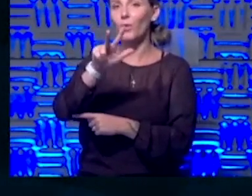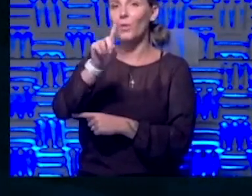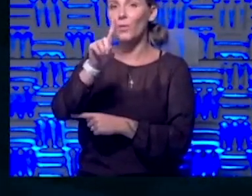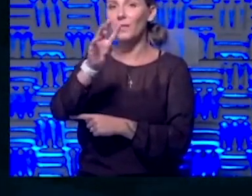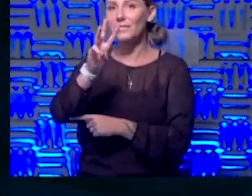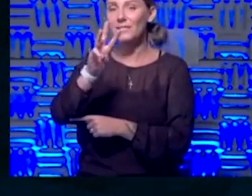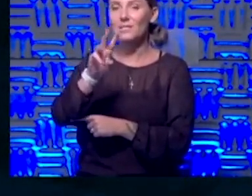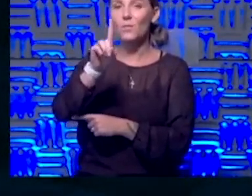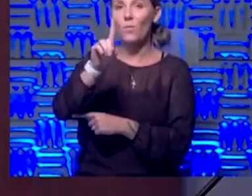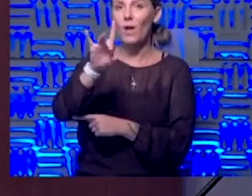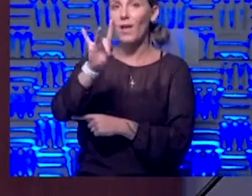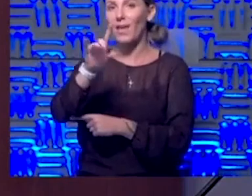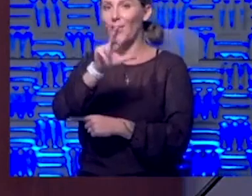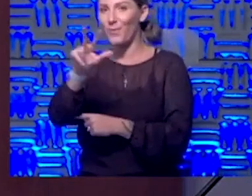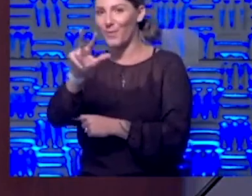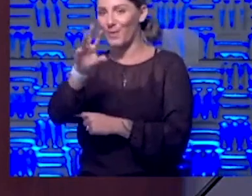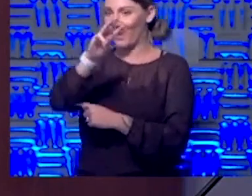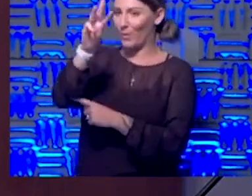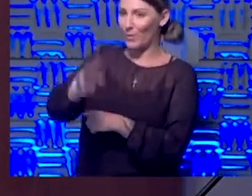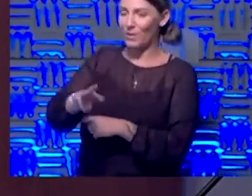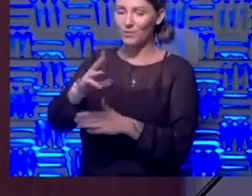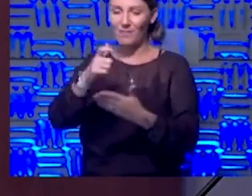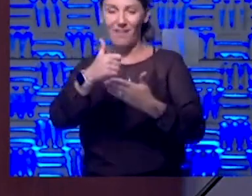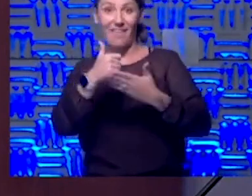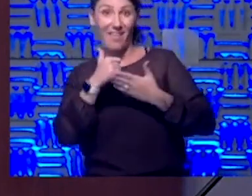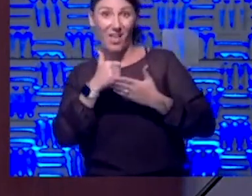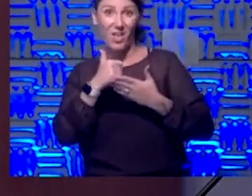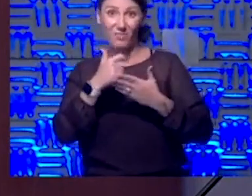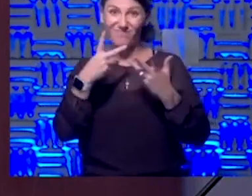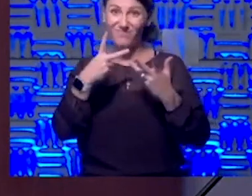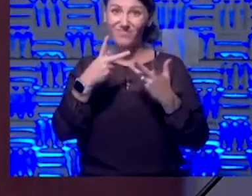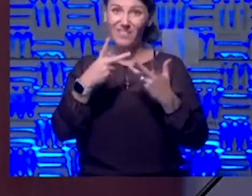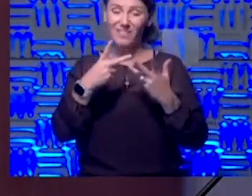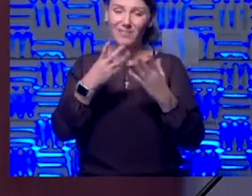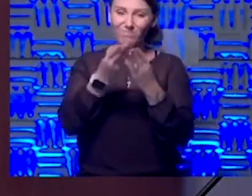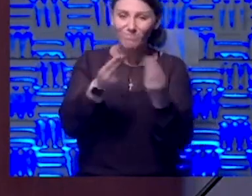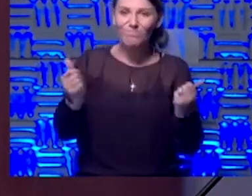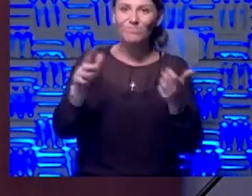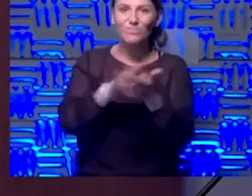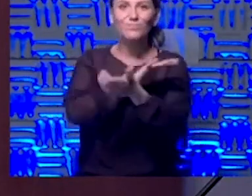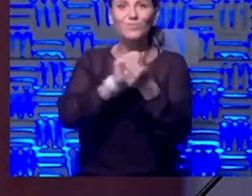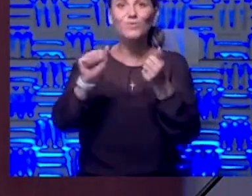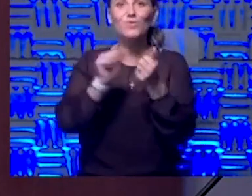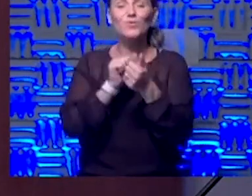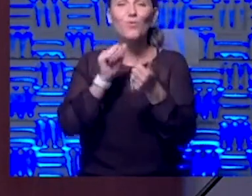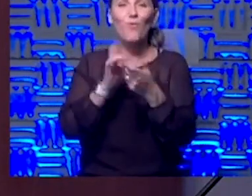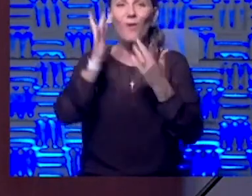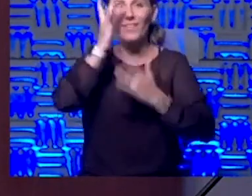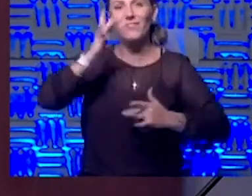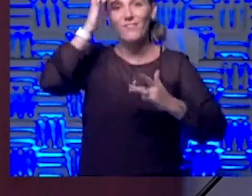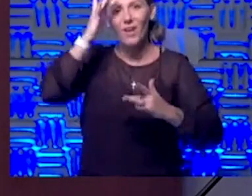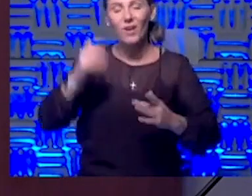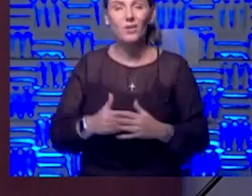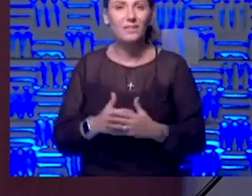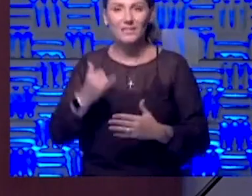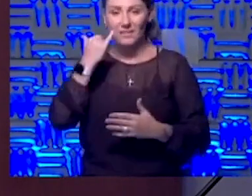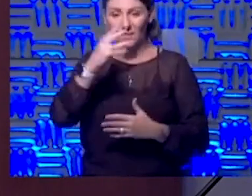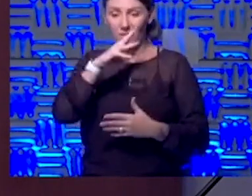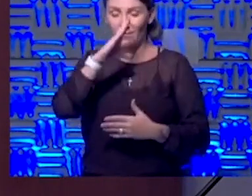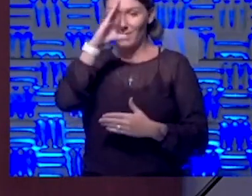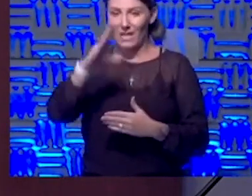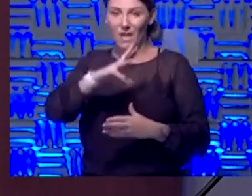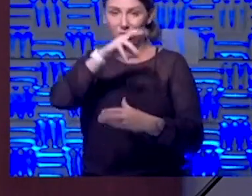in Wichita. Help us fight this pandemic. I mean, if you've never participated in a study, there's no better